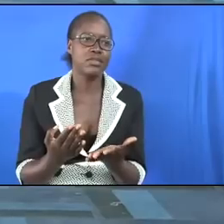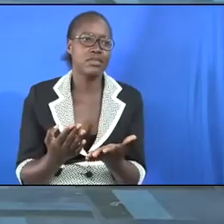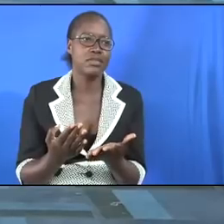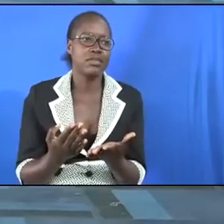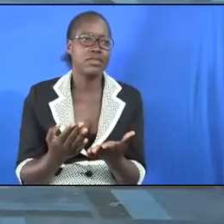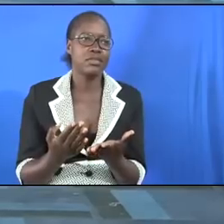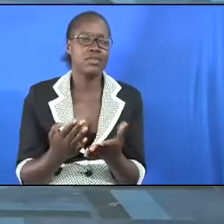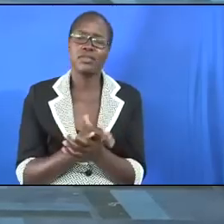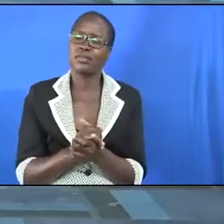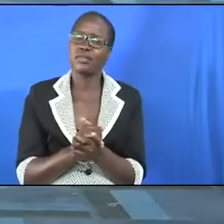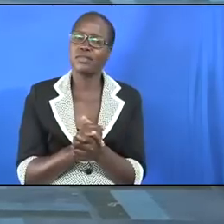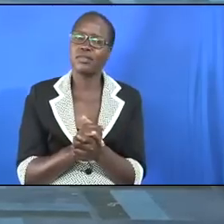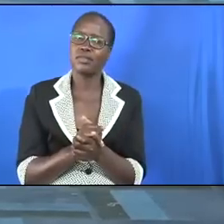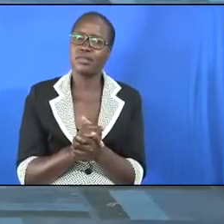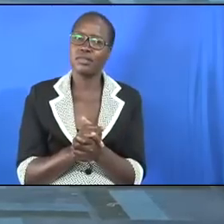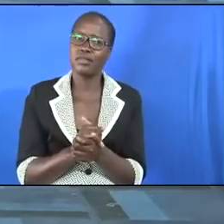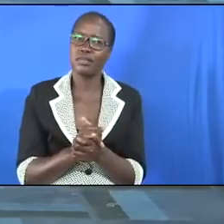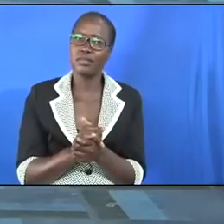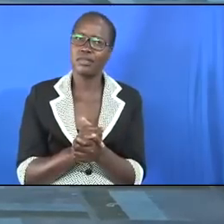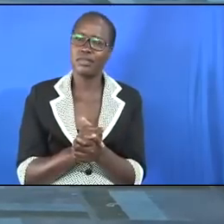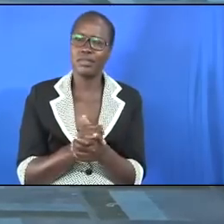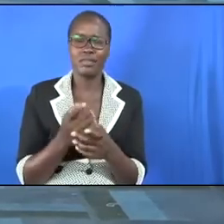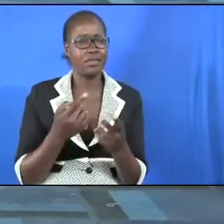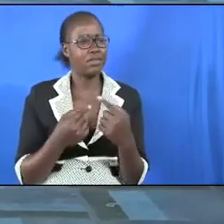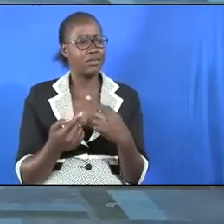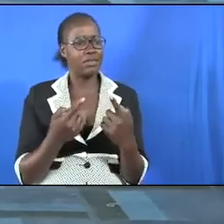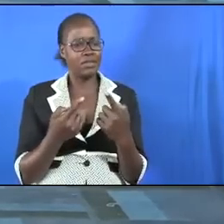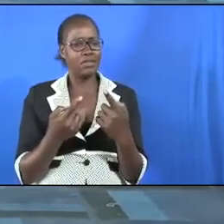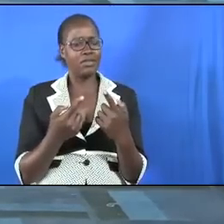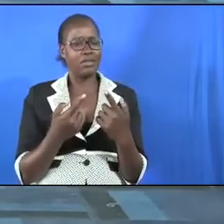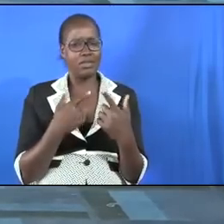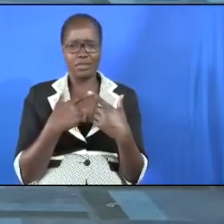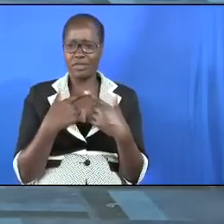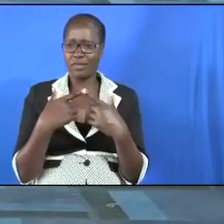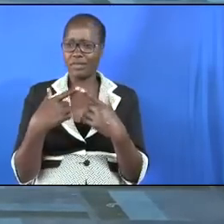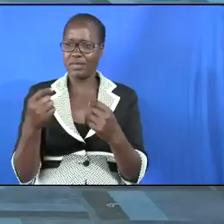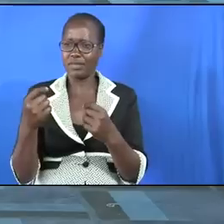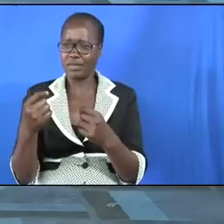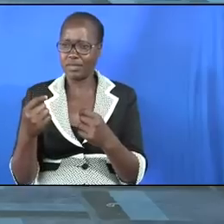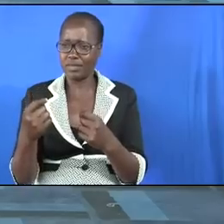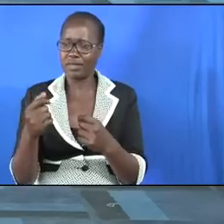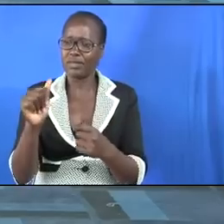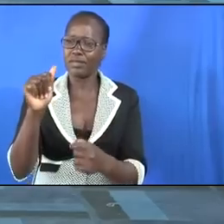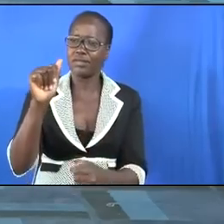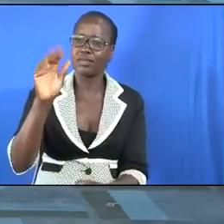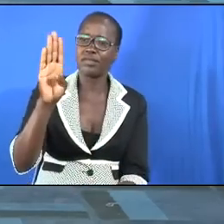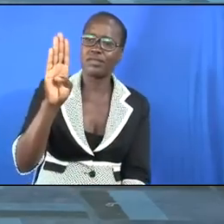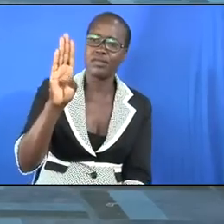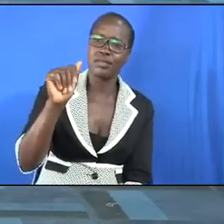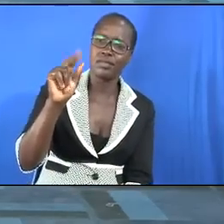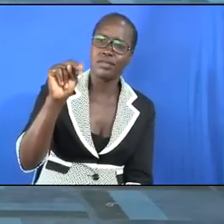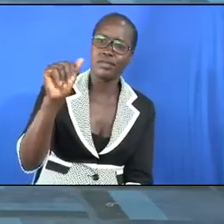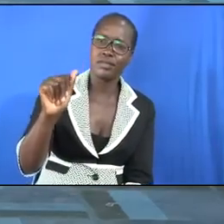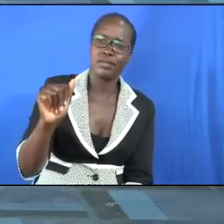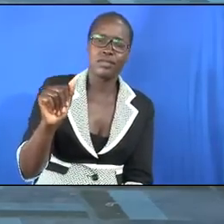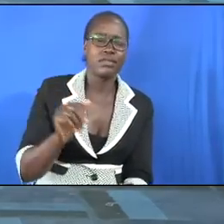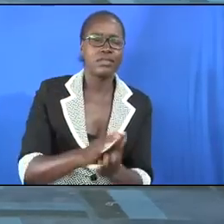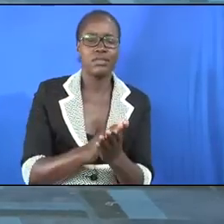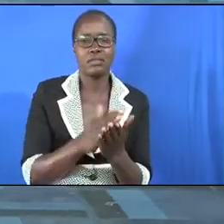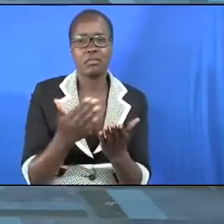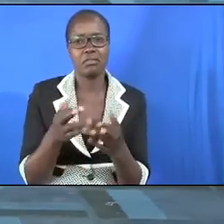I thought if it is a question of bathing I will go and bat in Abana and Farpar